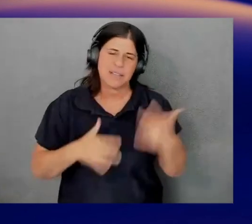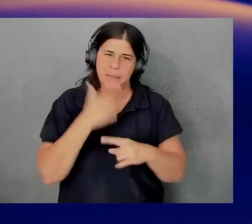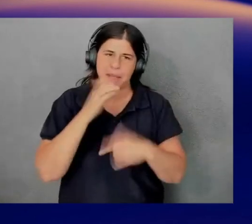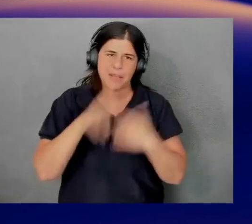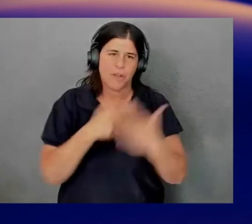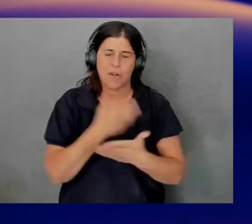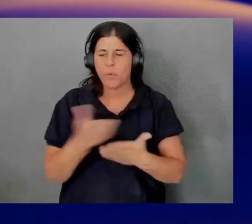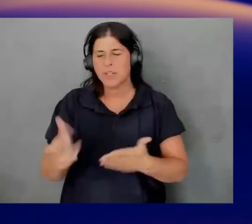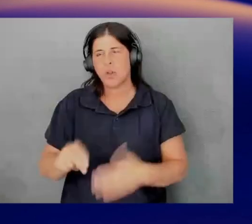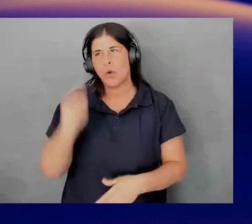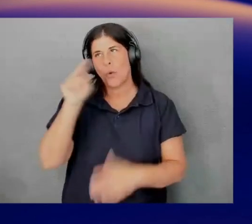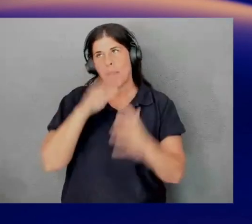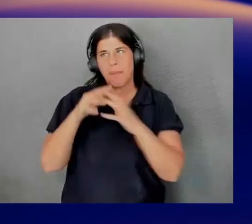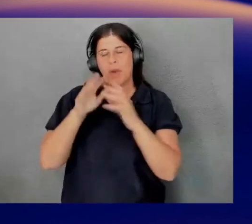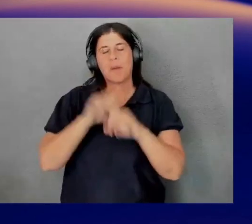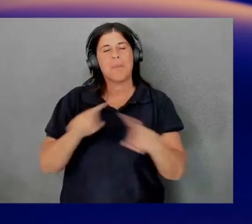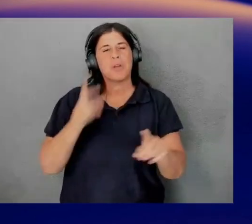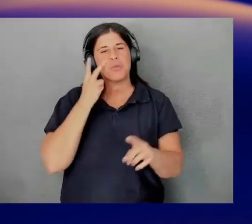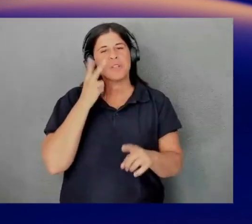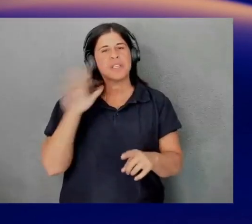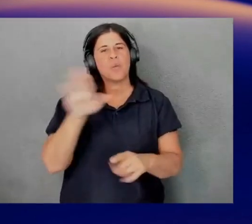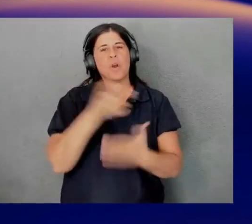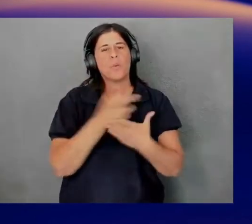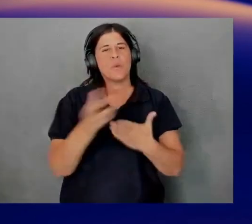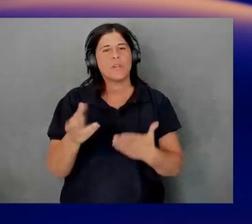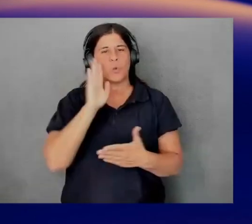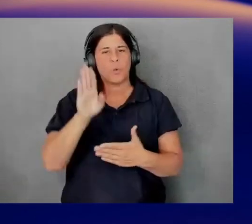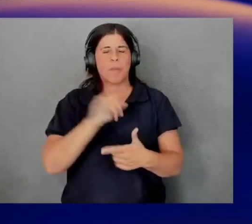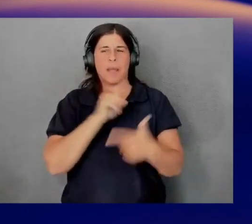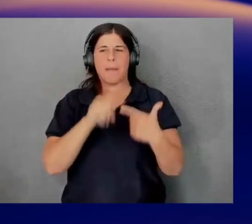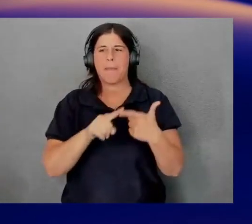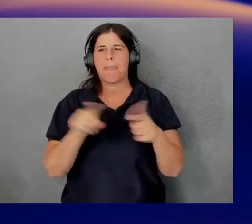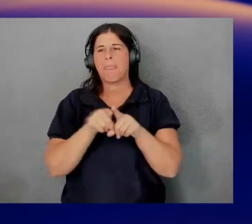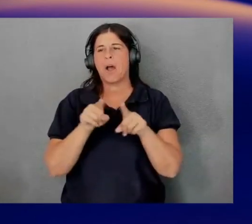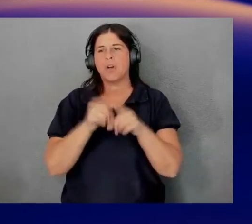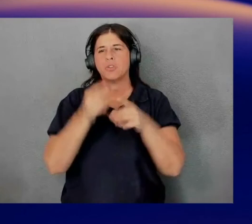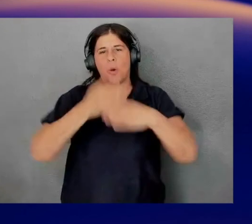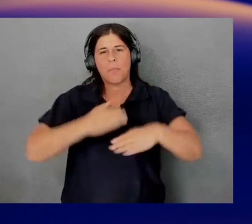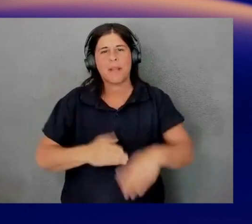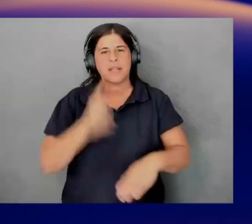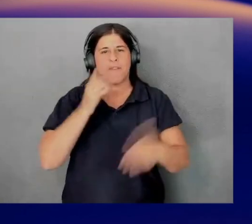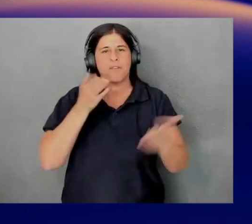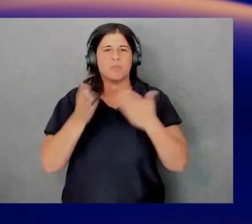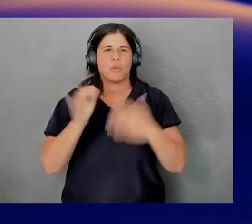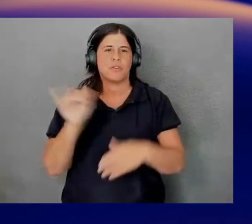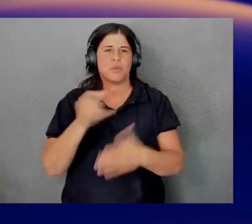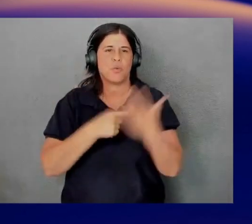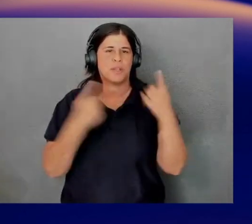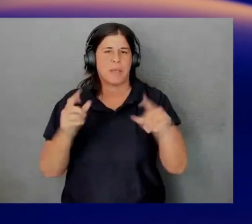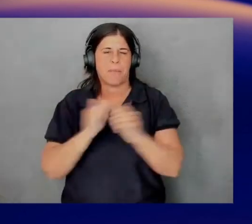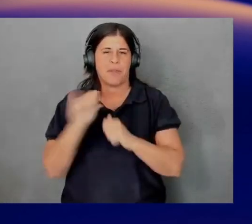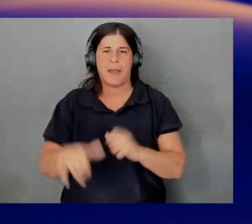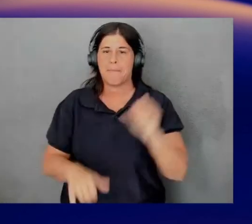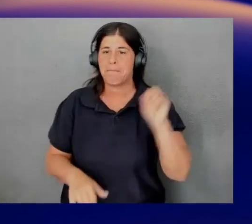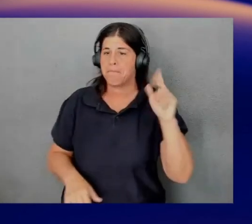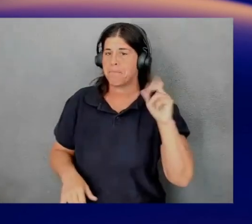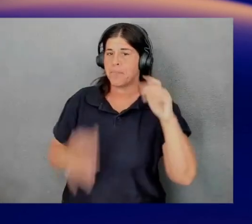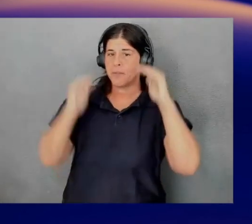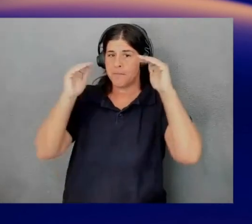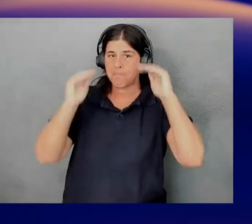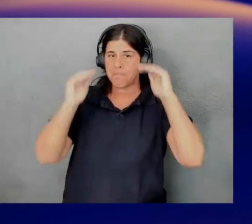but you can see, you know, where your resources would be, and then also a breakdown by service where that is going. Okay. As we continue going down,